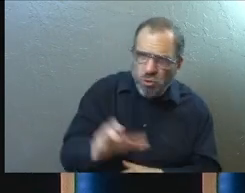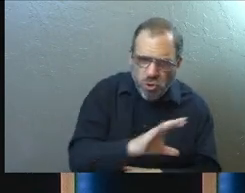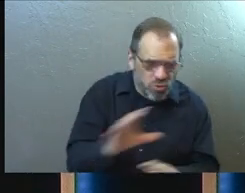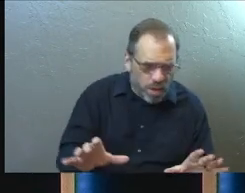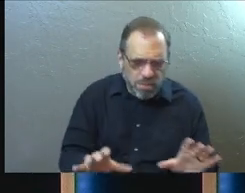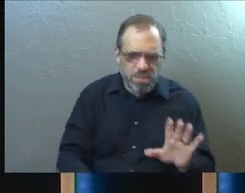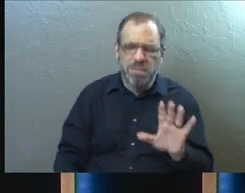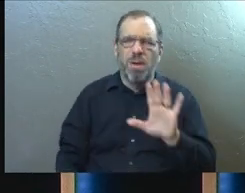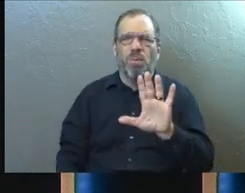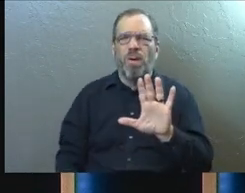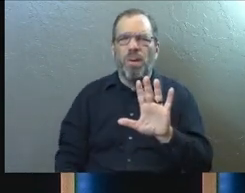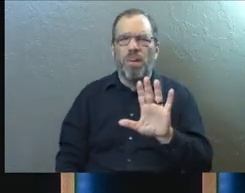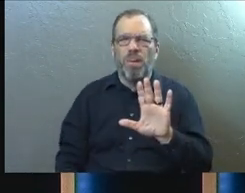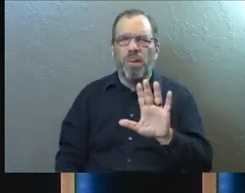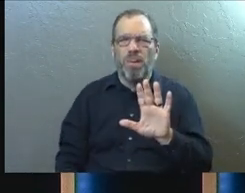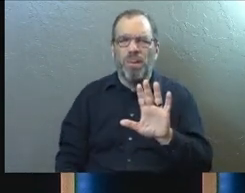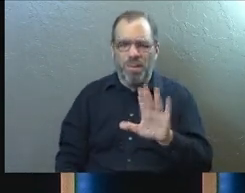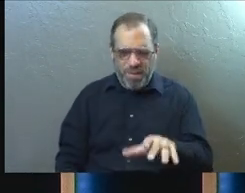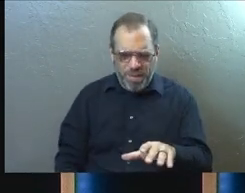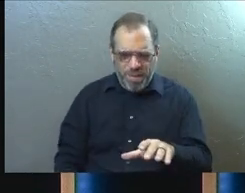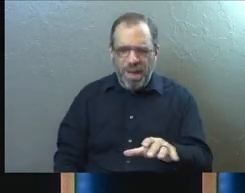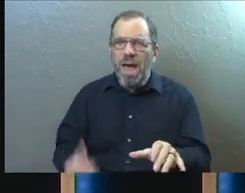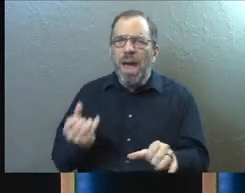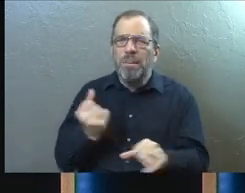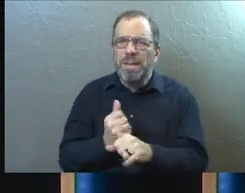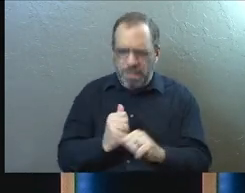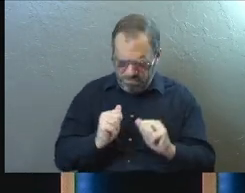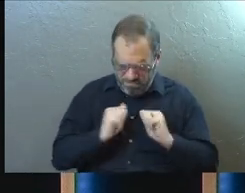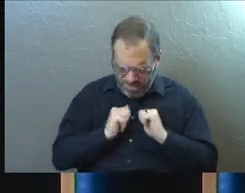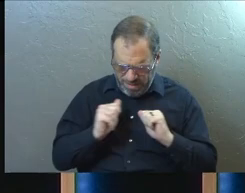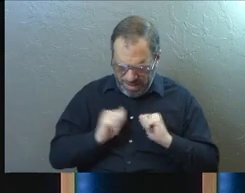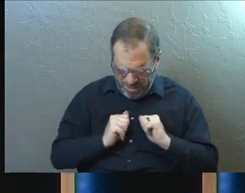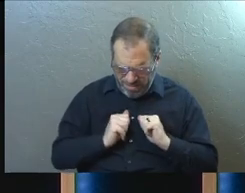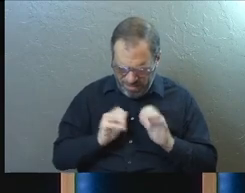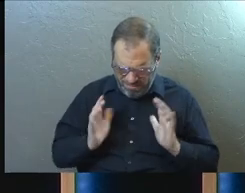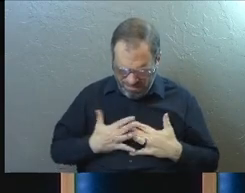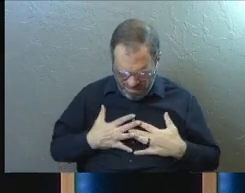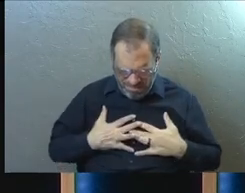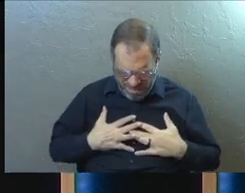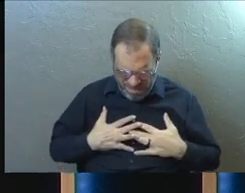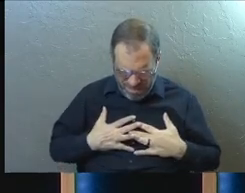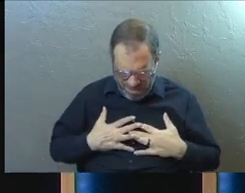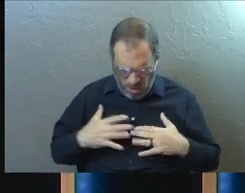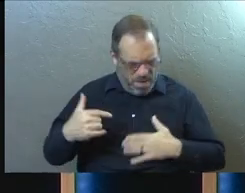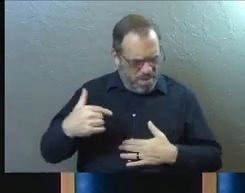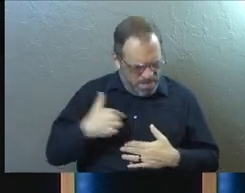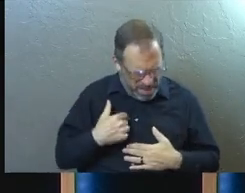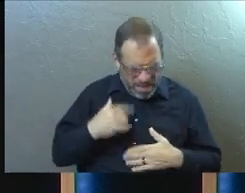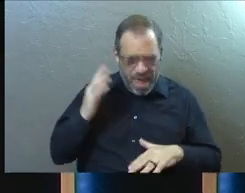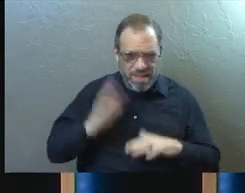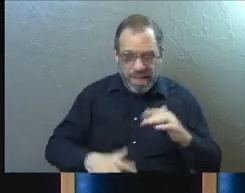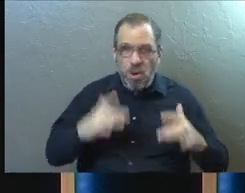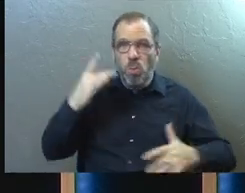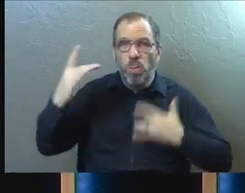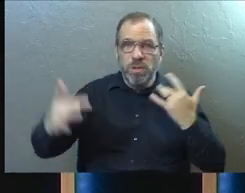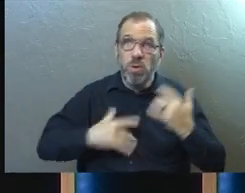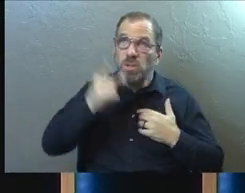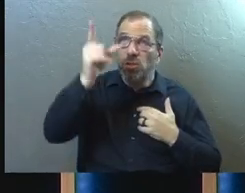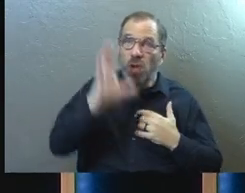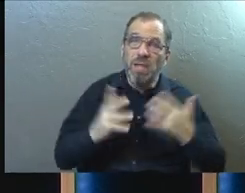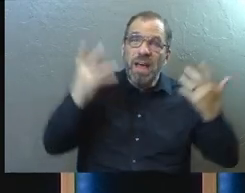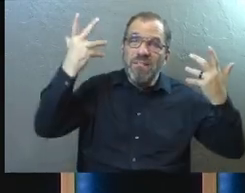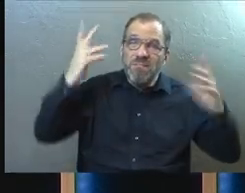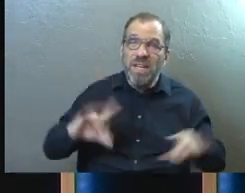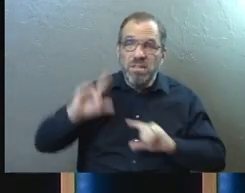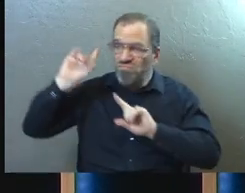this. And that, I think, is another indicator that we've made this about ourselves. And so we're freaking out about us rather than rejoicing in what God